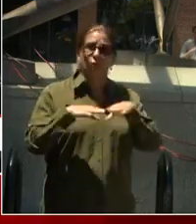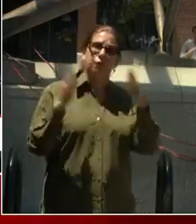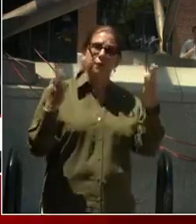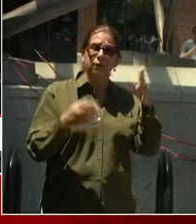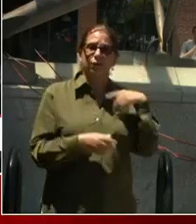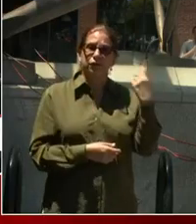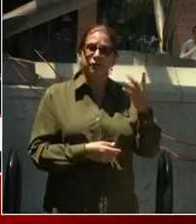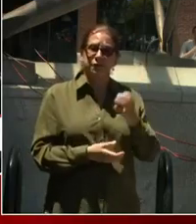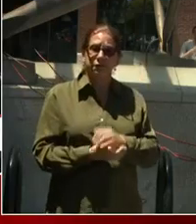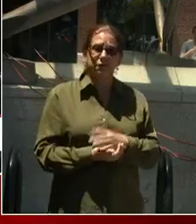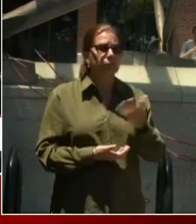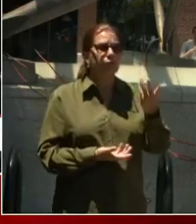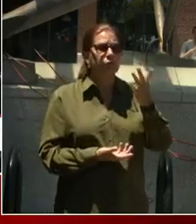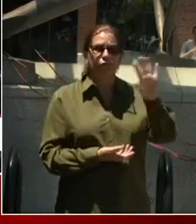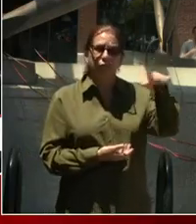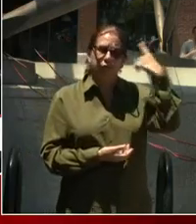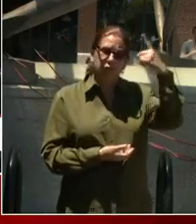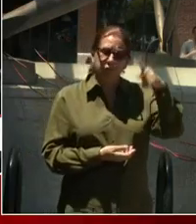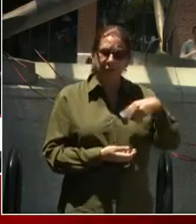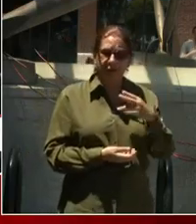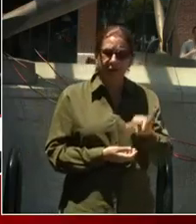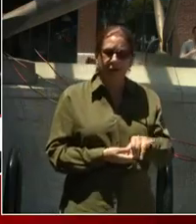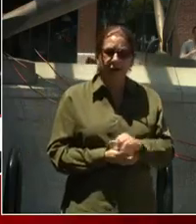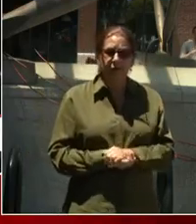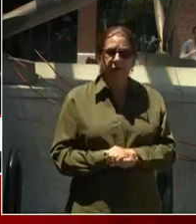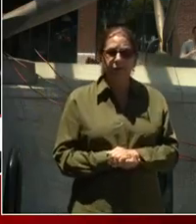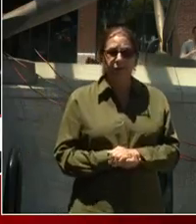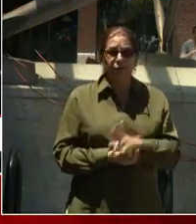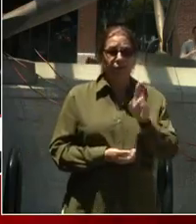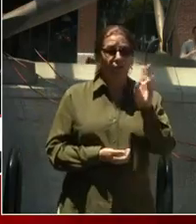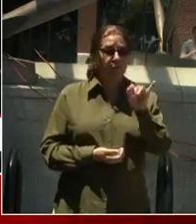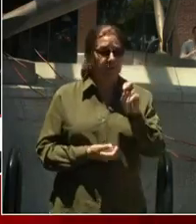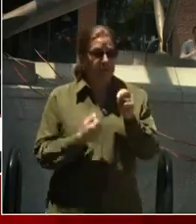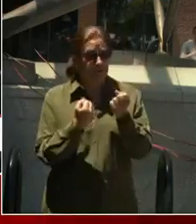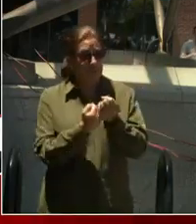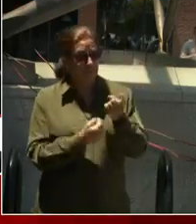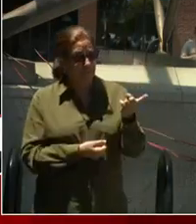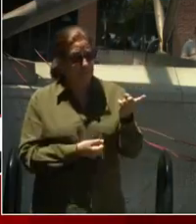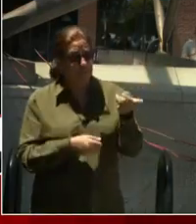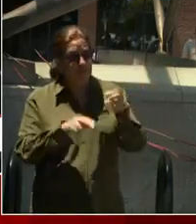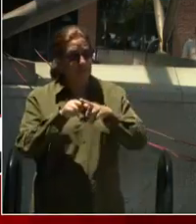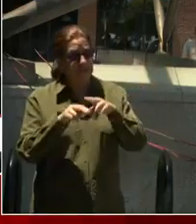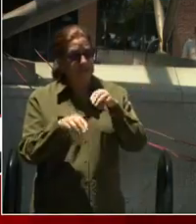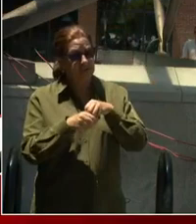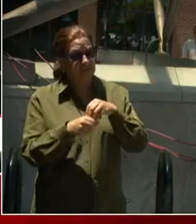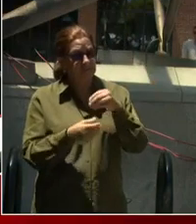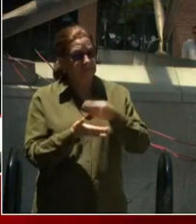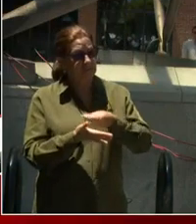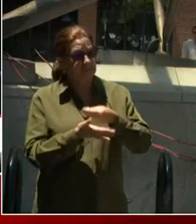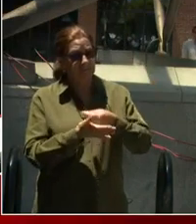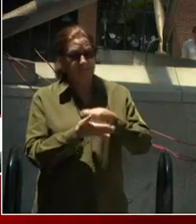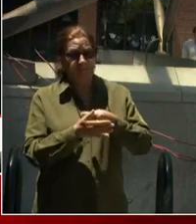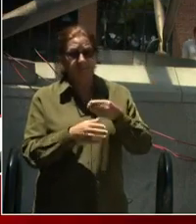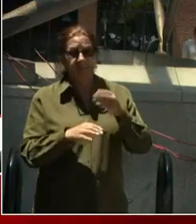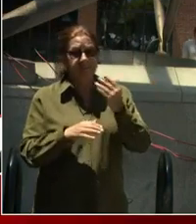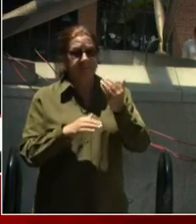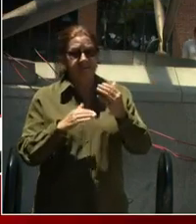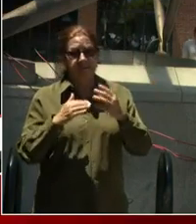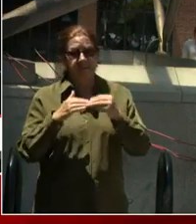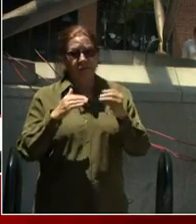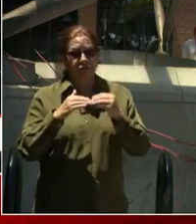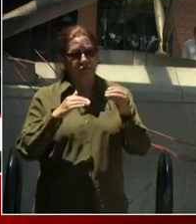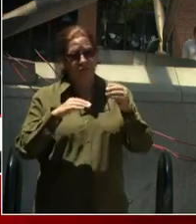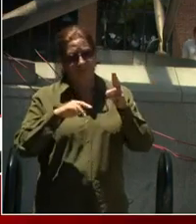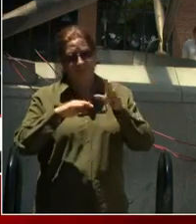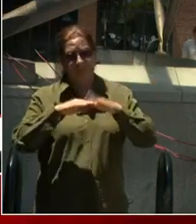are your thoughts about this renewed effort? And do you support increasing the minimum wage to $15 an hour for tipped employees? Mark,